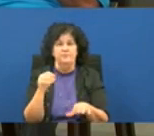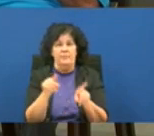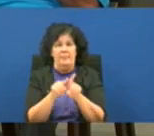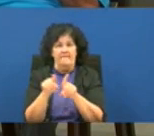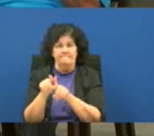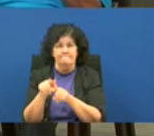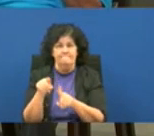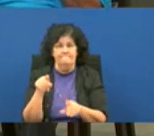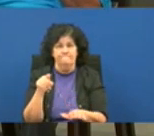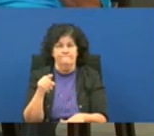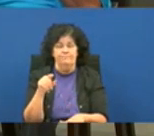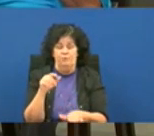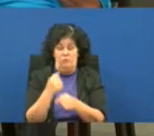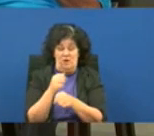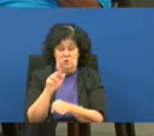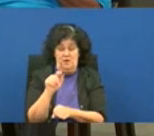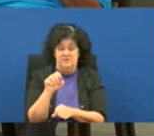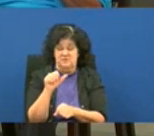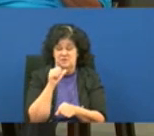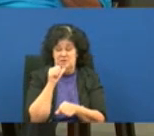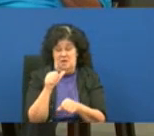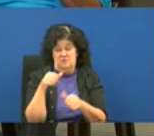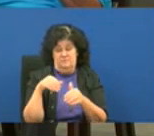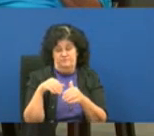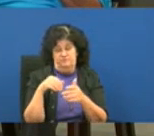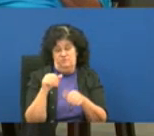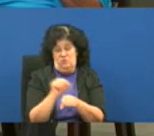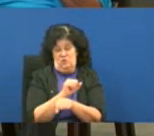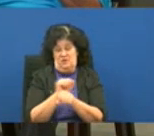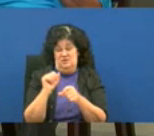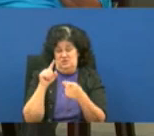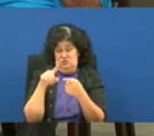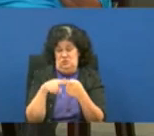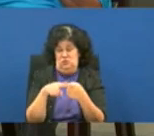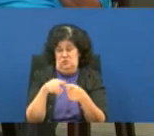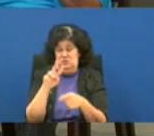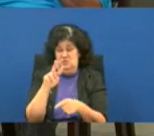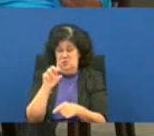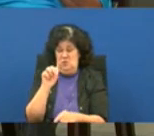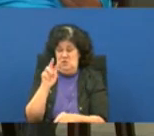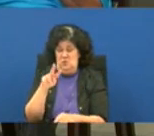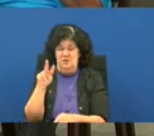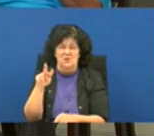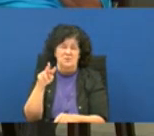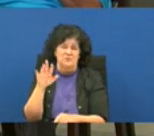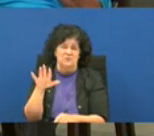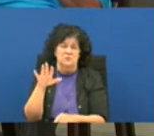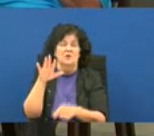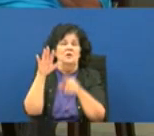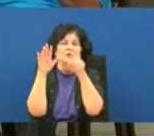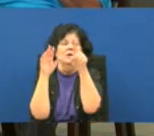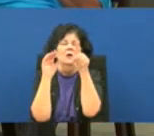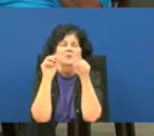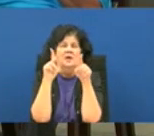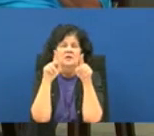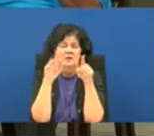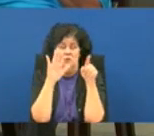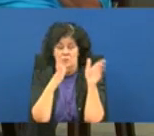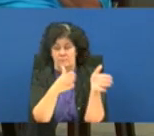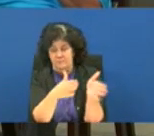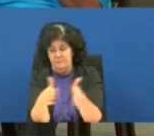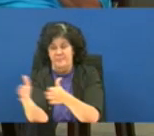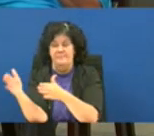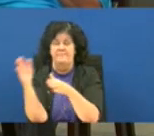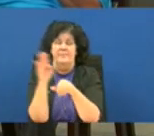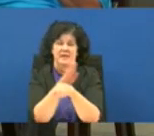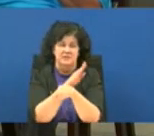the rates not effective until 2022 so again it wasn't that so the business plan and the pro forma